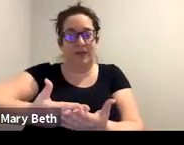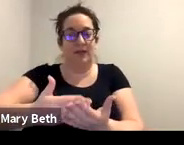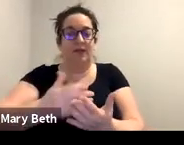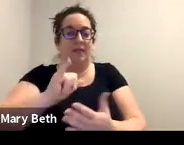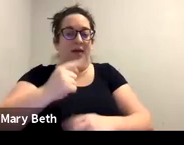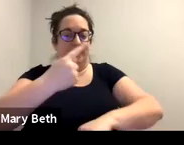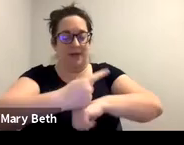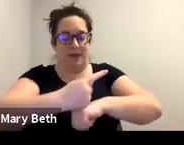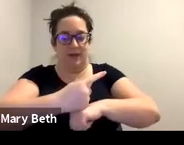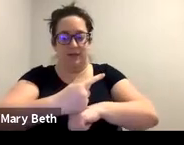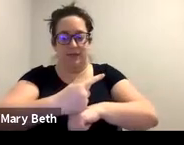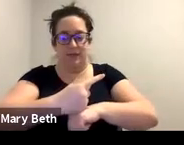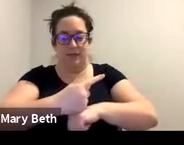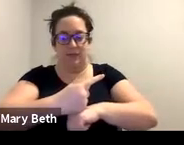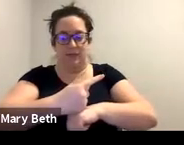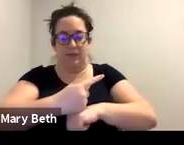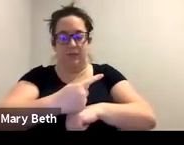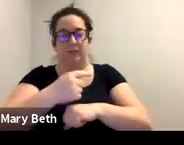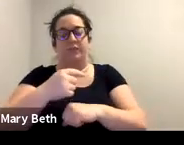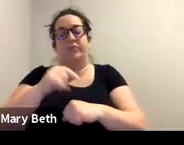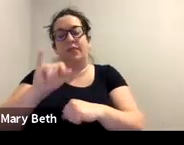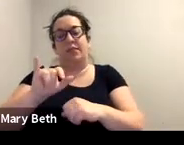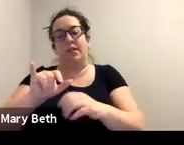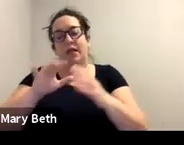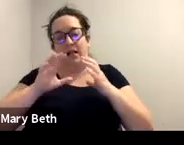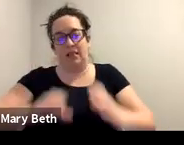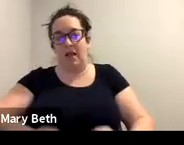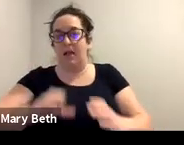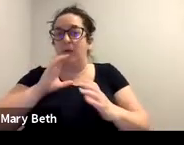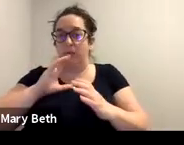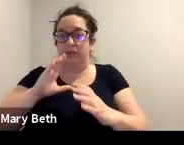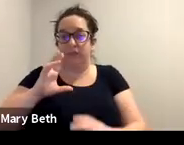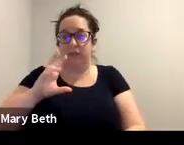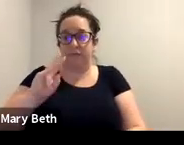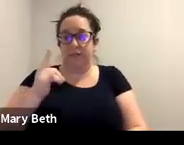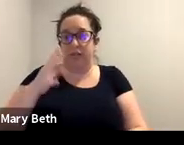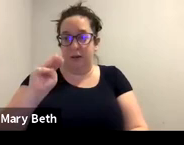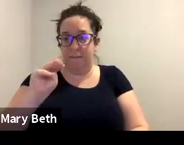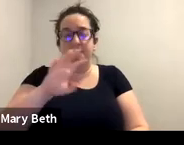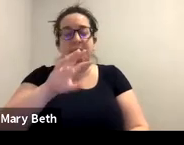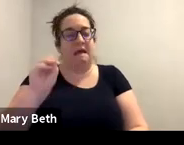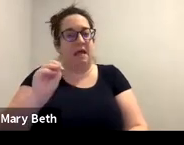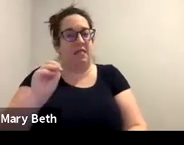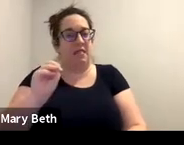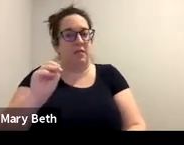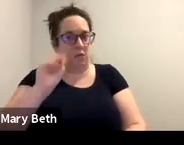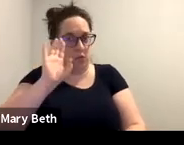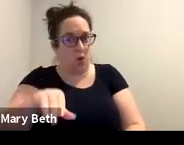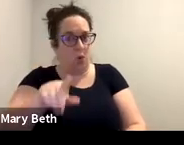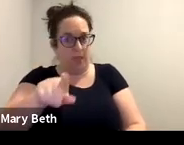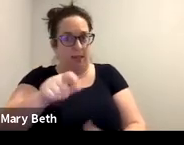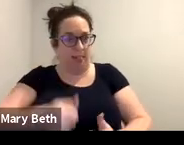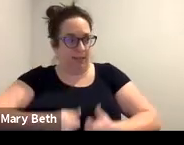the abuse occurred that your client was the victim that you know that they lived and in that unit and the fact that they